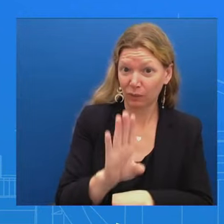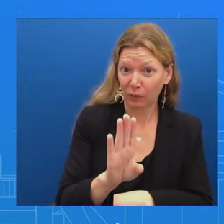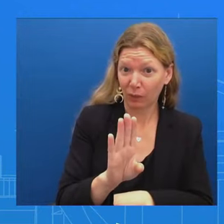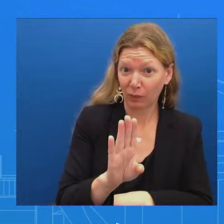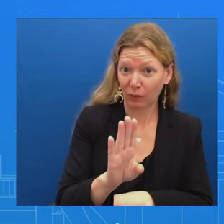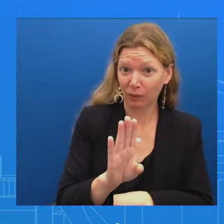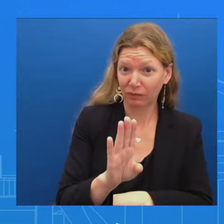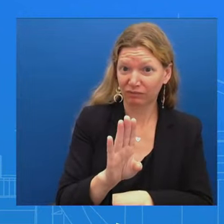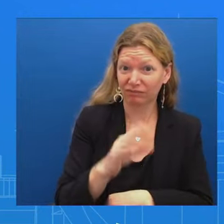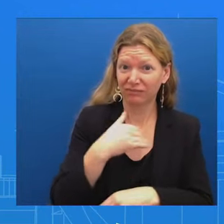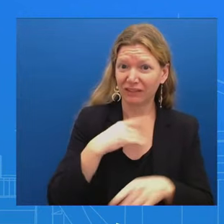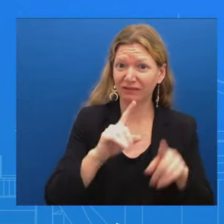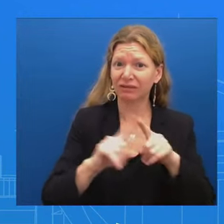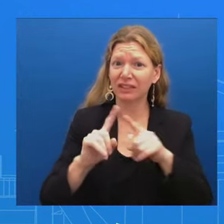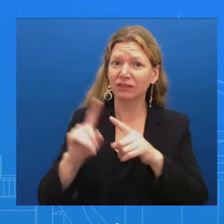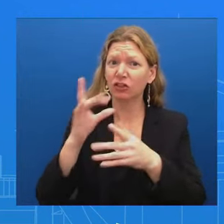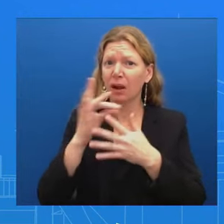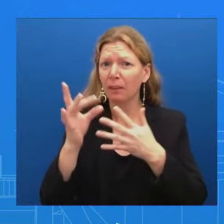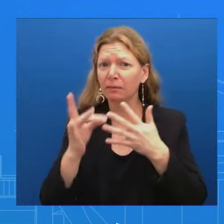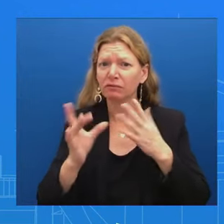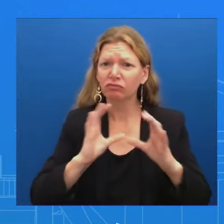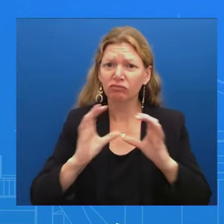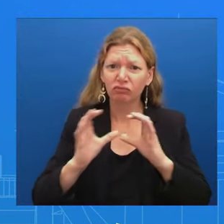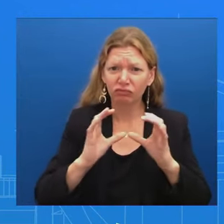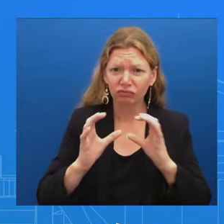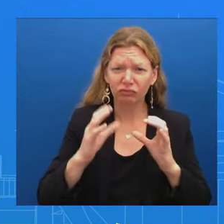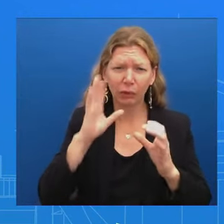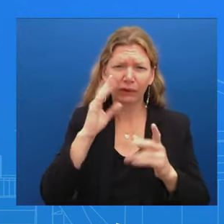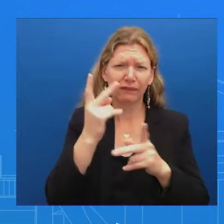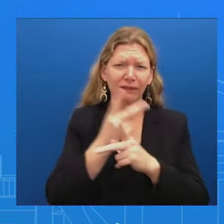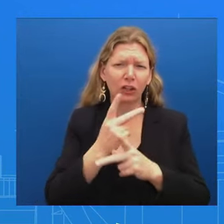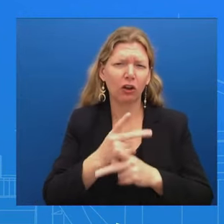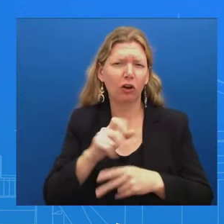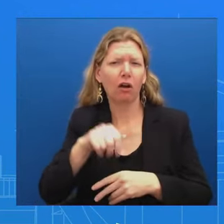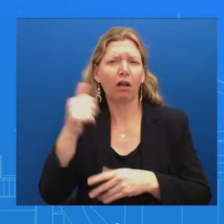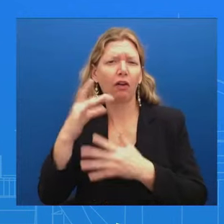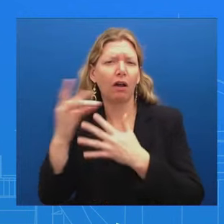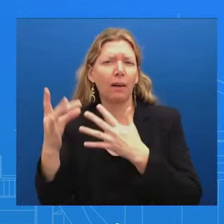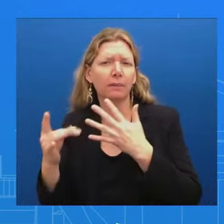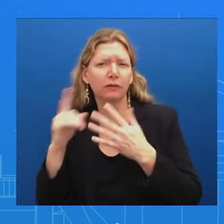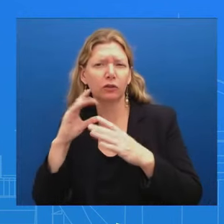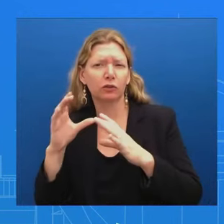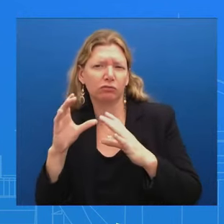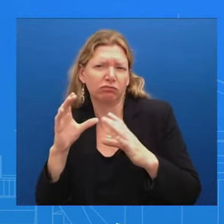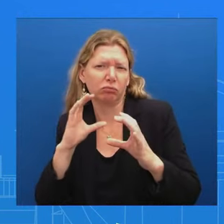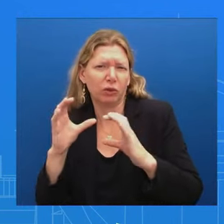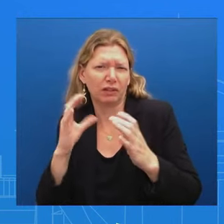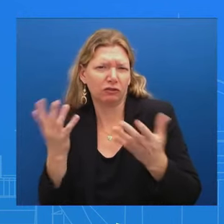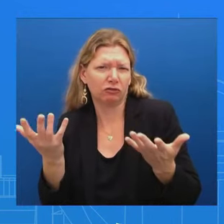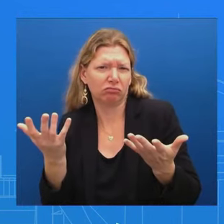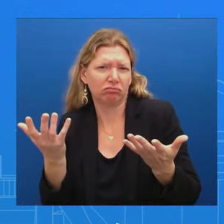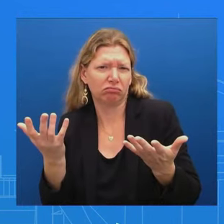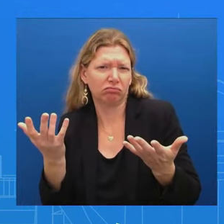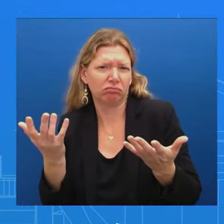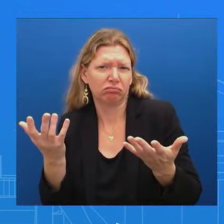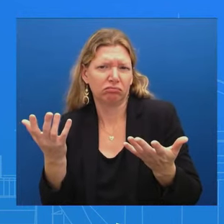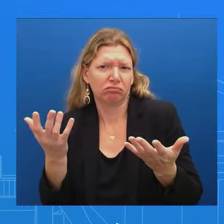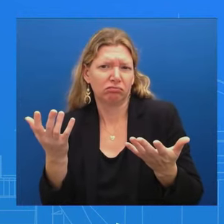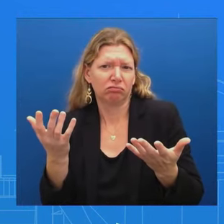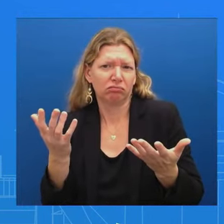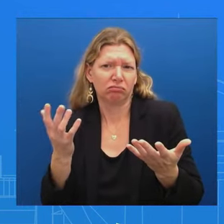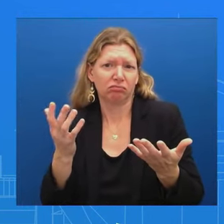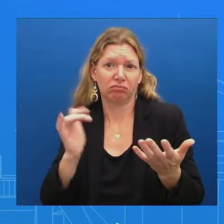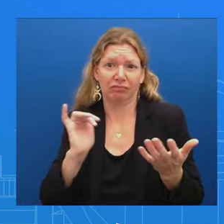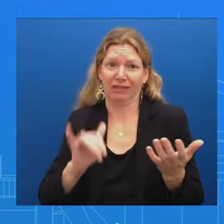And we're going to try and find different ways to meet the American people where they are And so that's a choice that we've made here That we think is actually important and